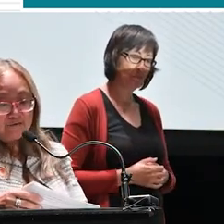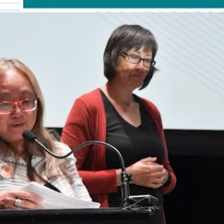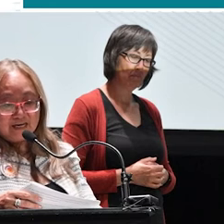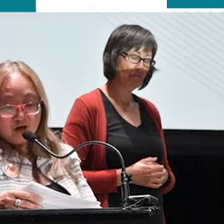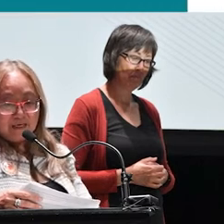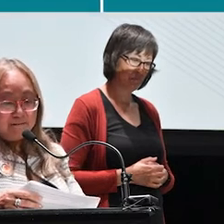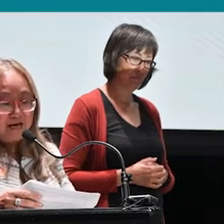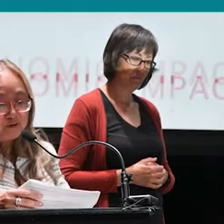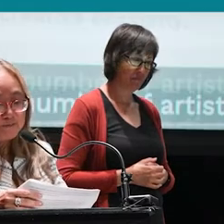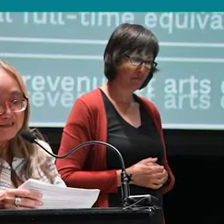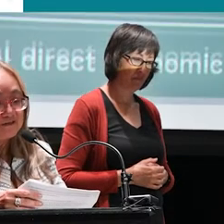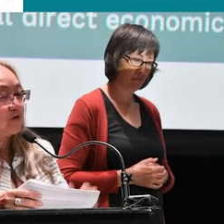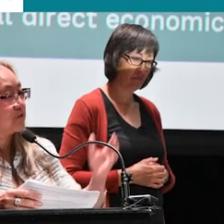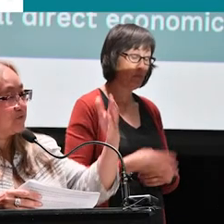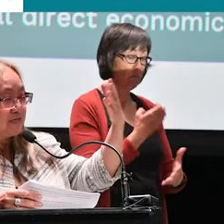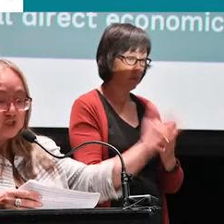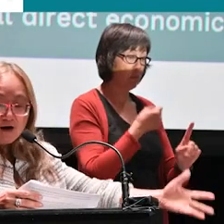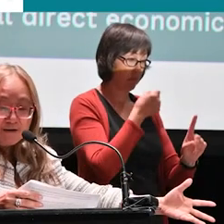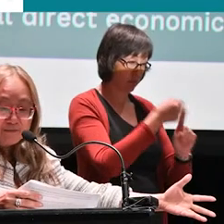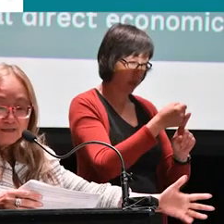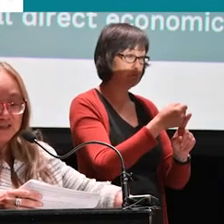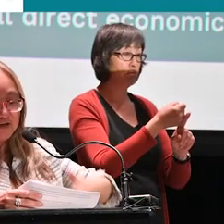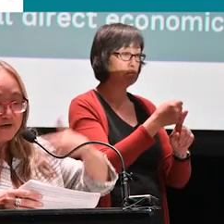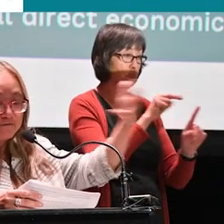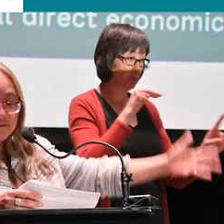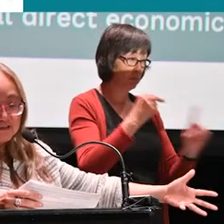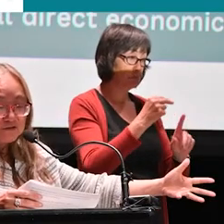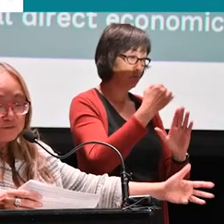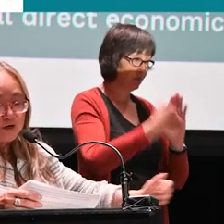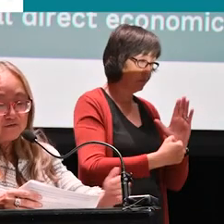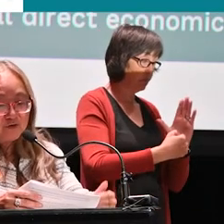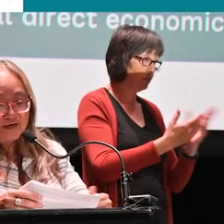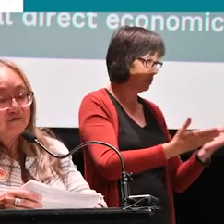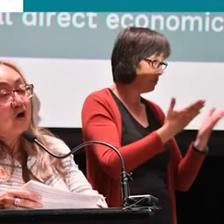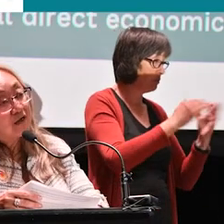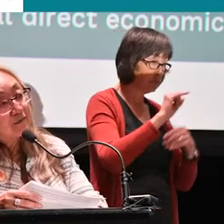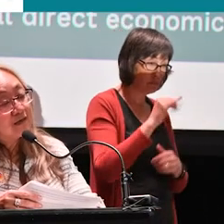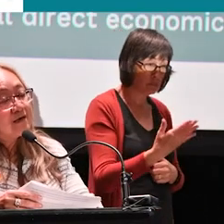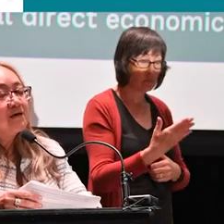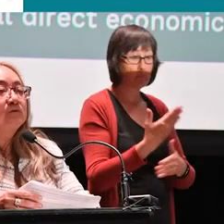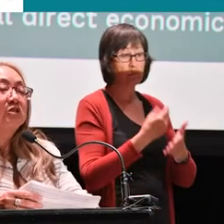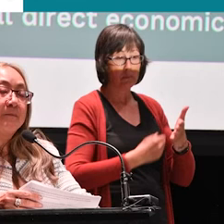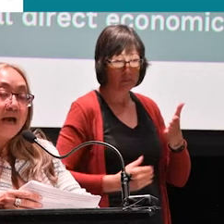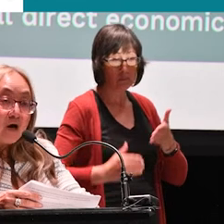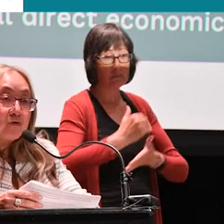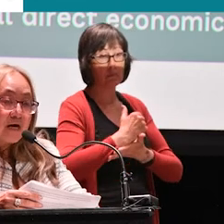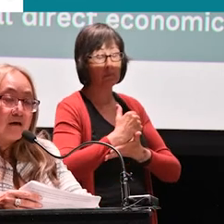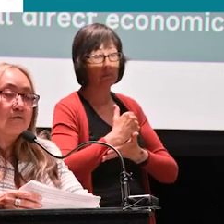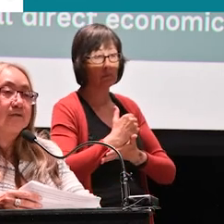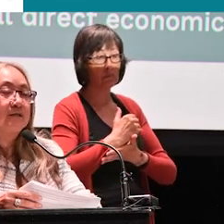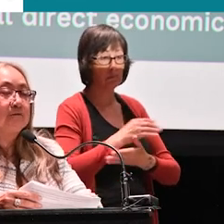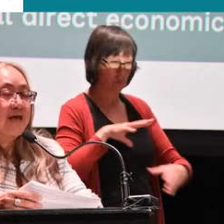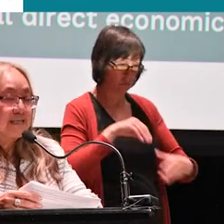From an economic impact perspective, arts provide jobs, they generate revenue as part of the creative economy, which coming out